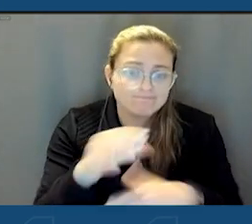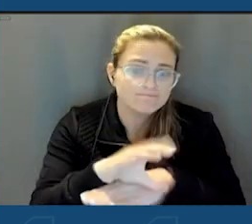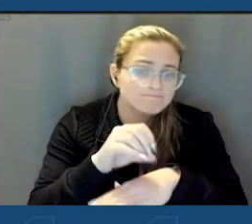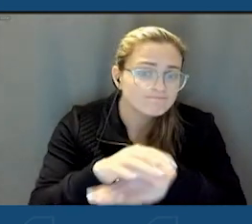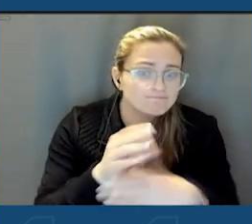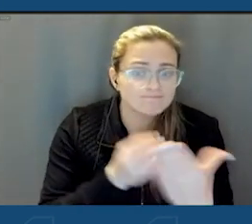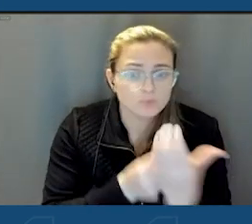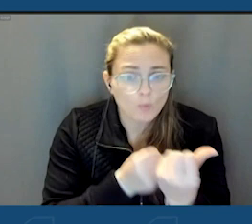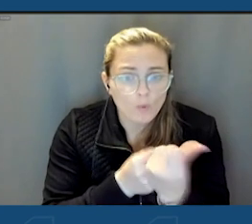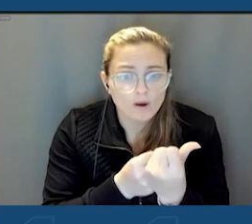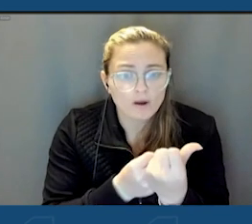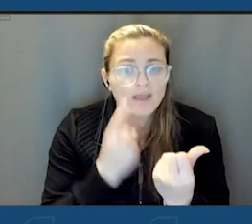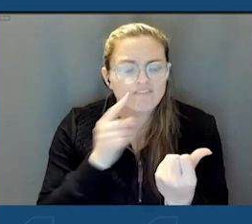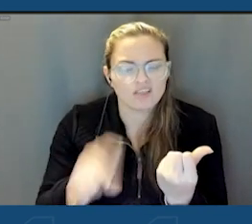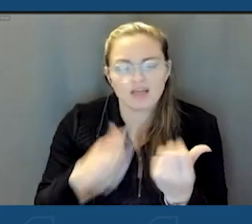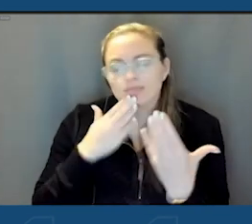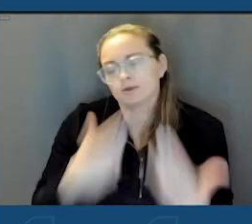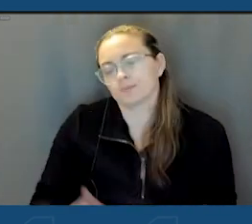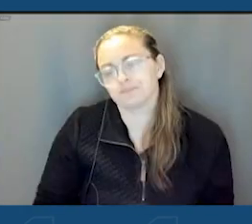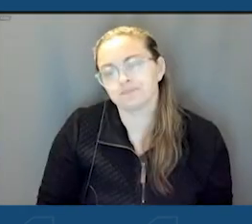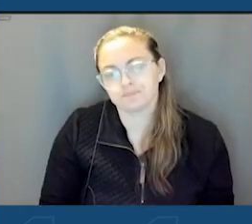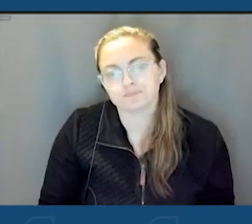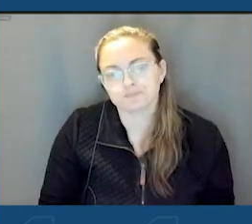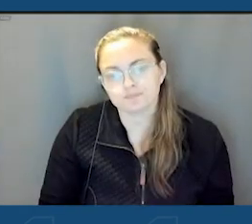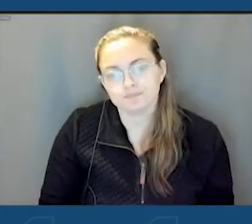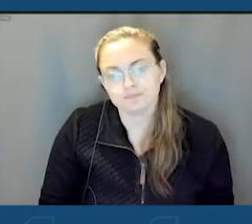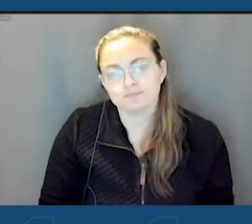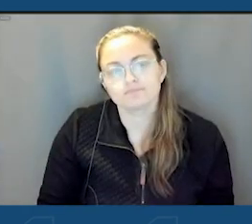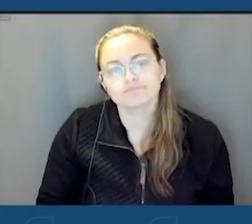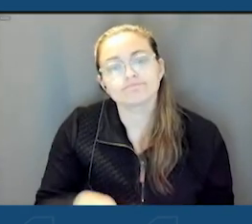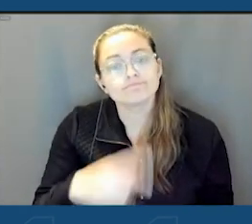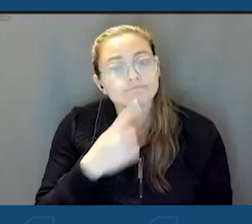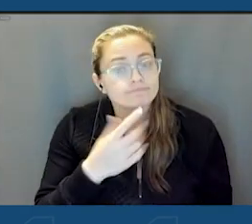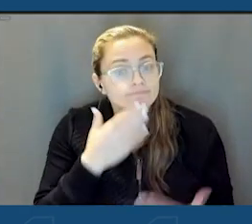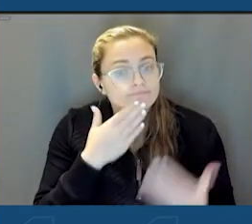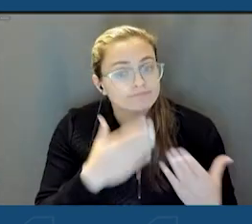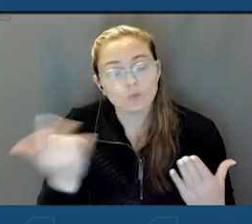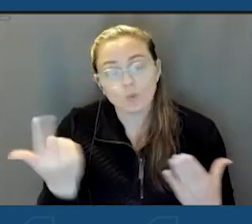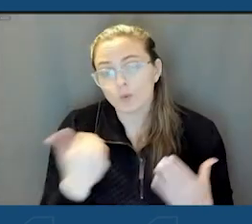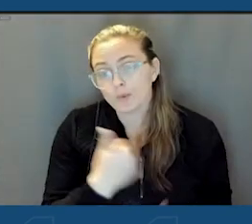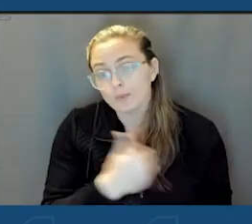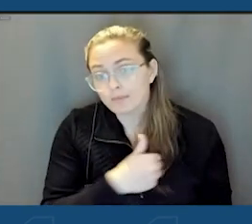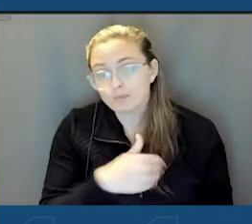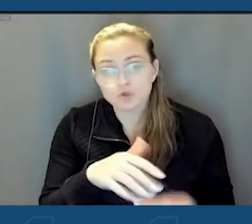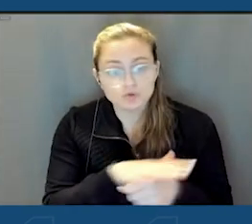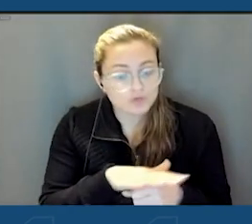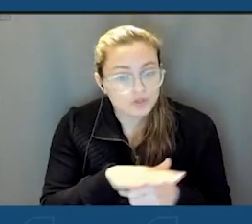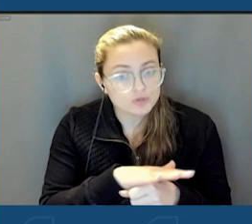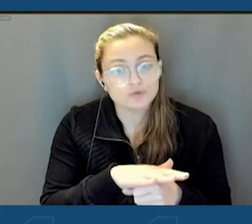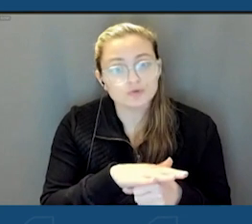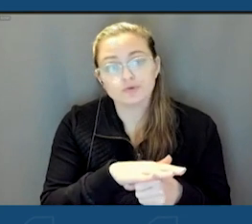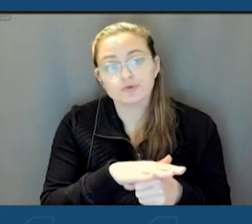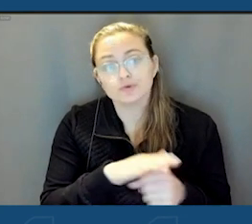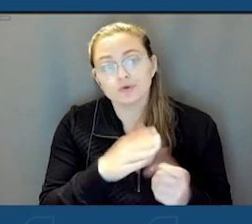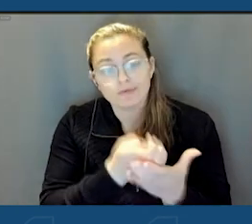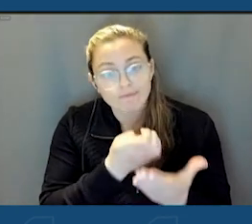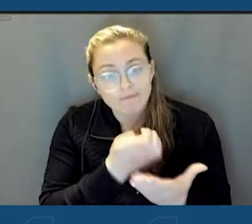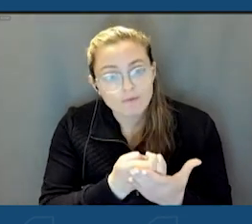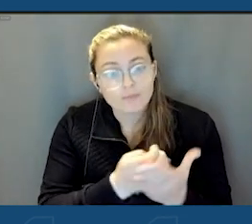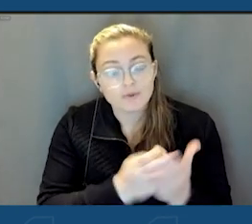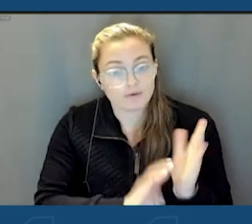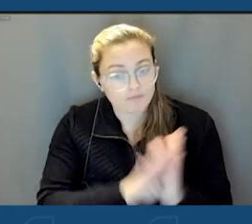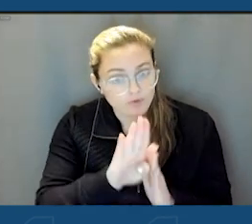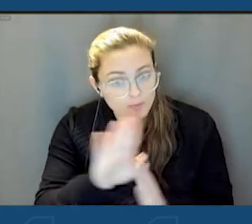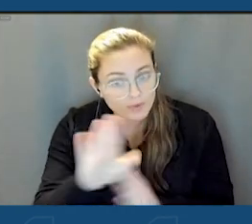And, uh, for that, I thank you. I also want to thank all the members of the Regional Economic Development Council. Uh,